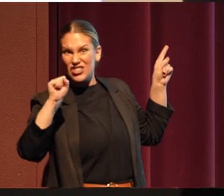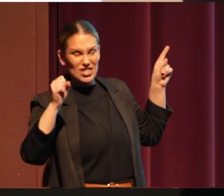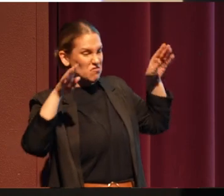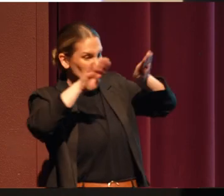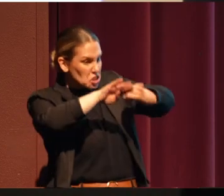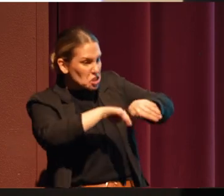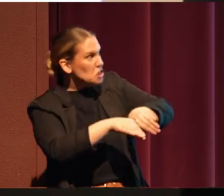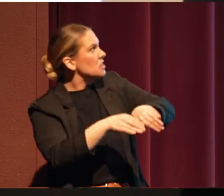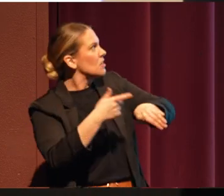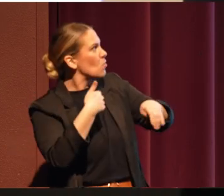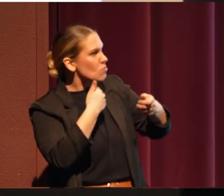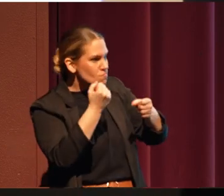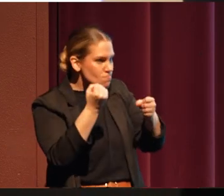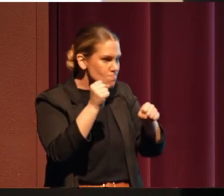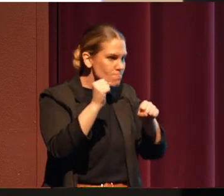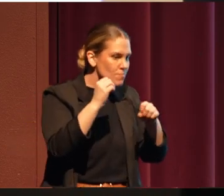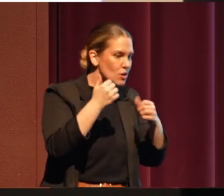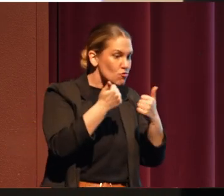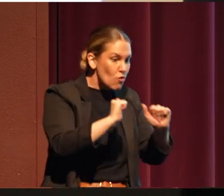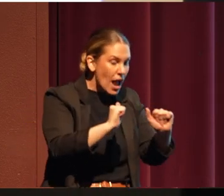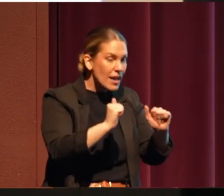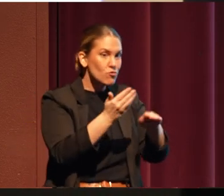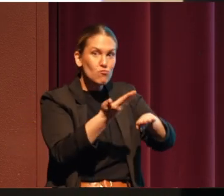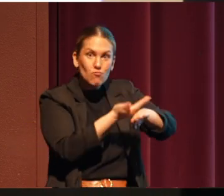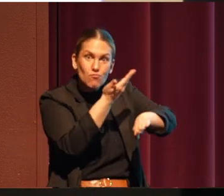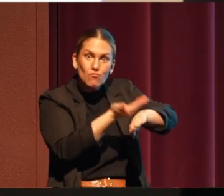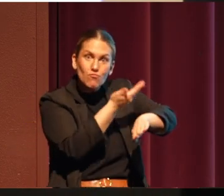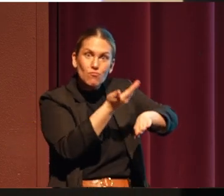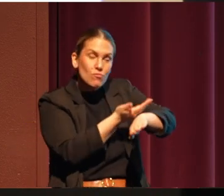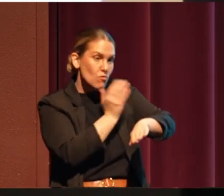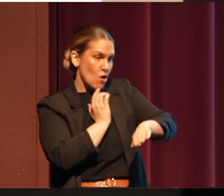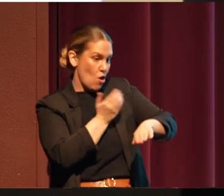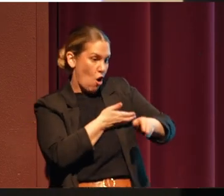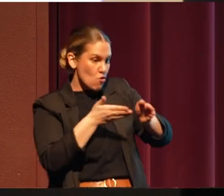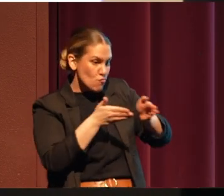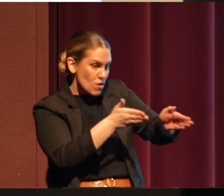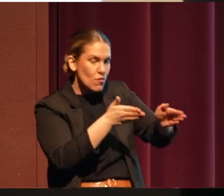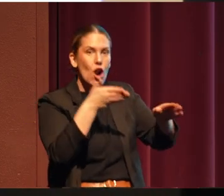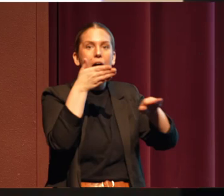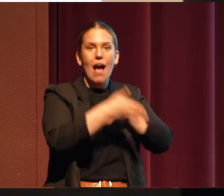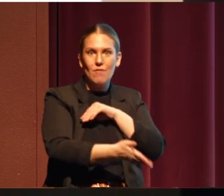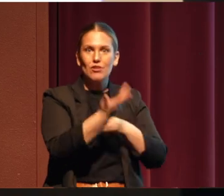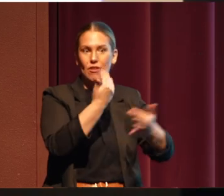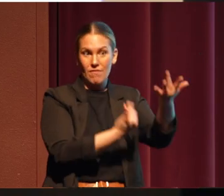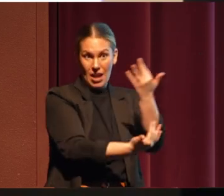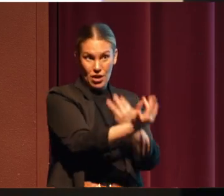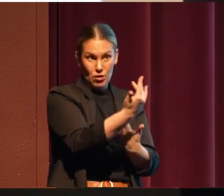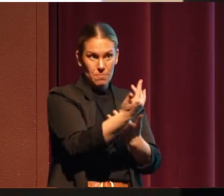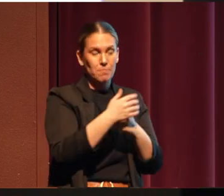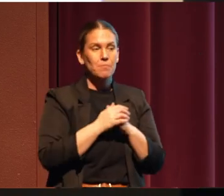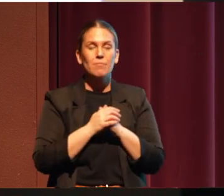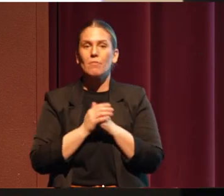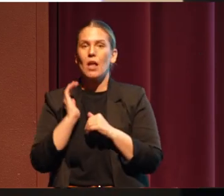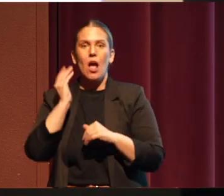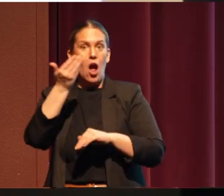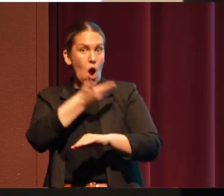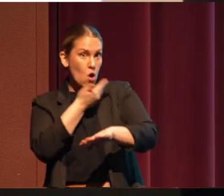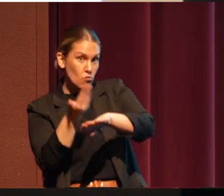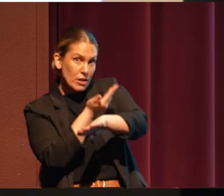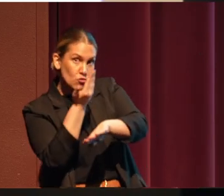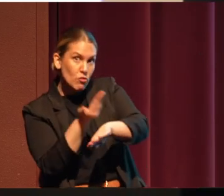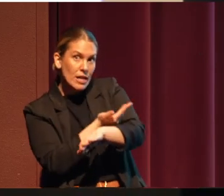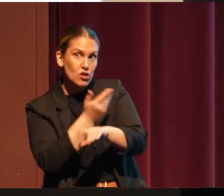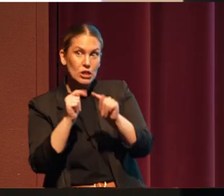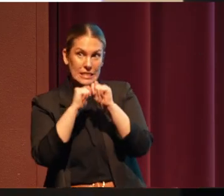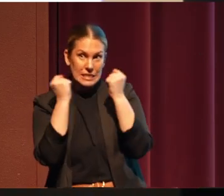Restoring the river systems after a fire. And when our fire team or our restoration team goes out to